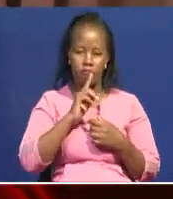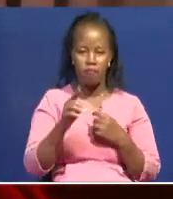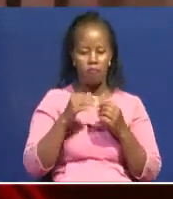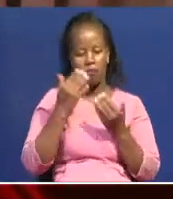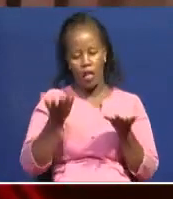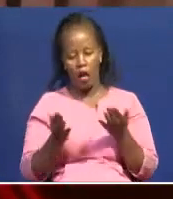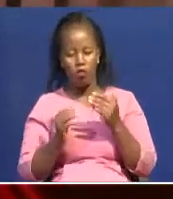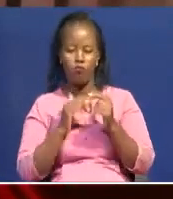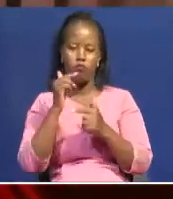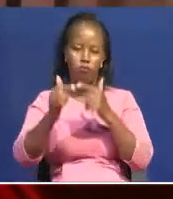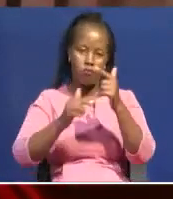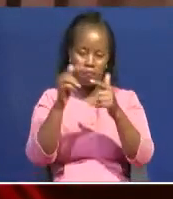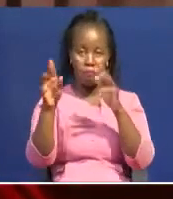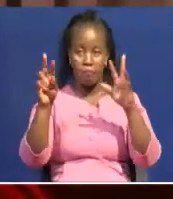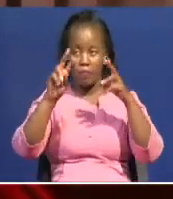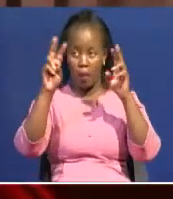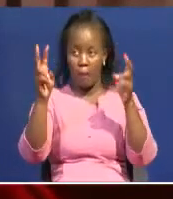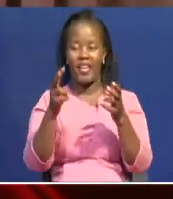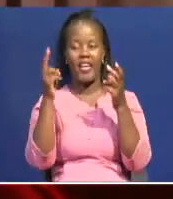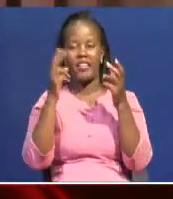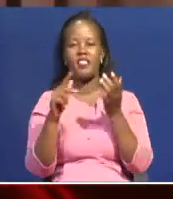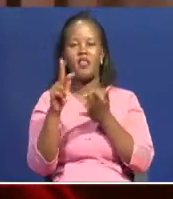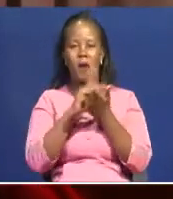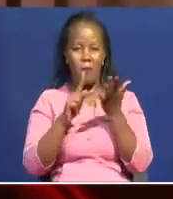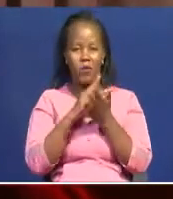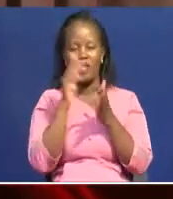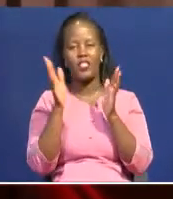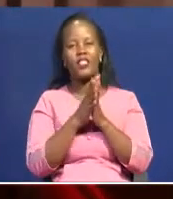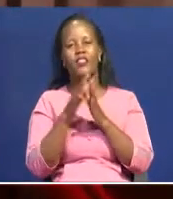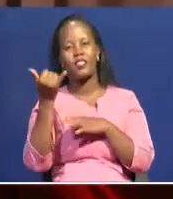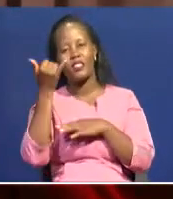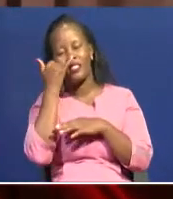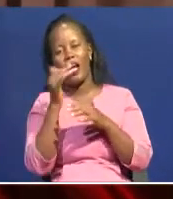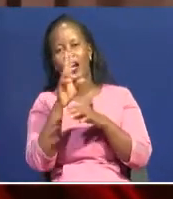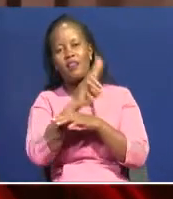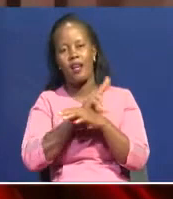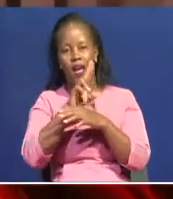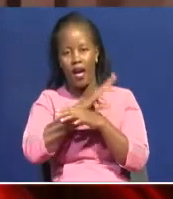of drug abuse, drug and substance abuse.